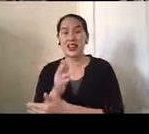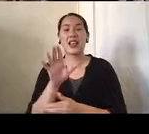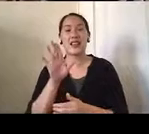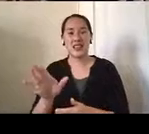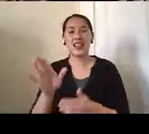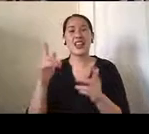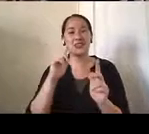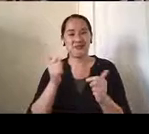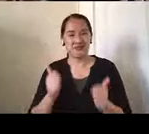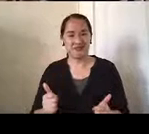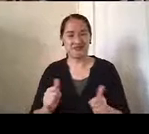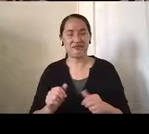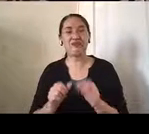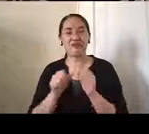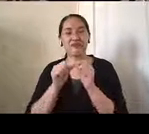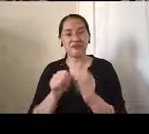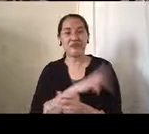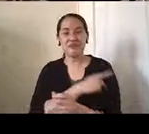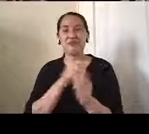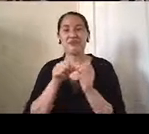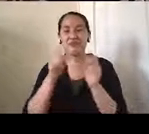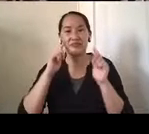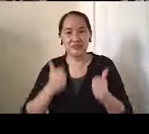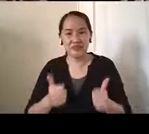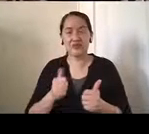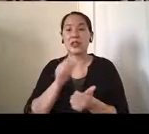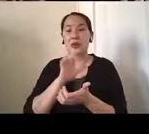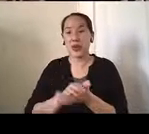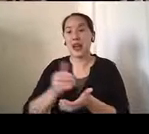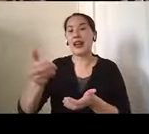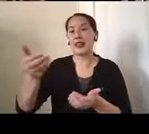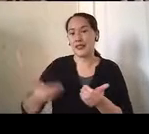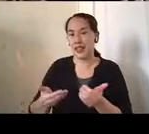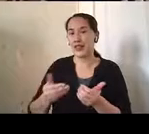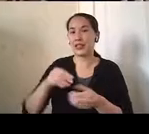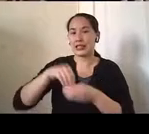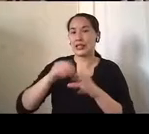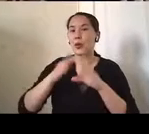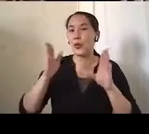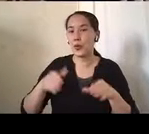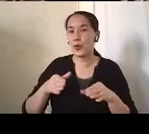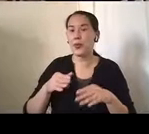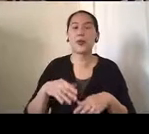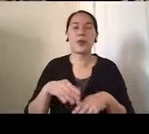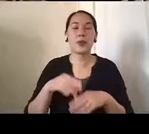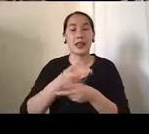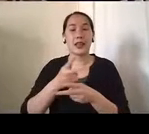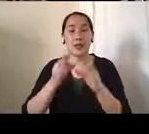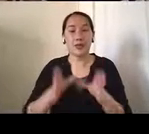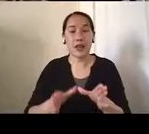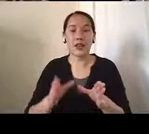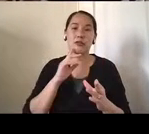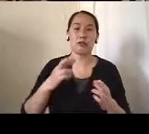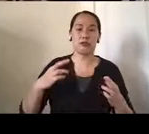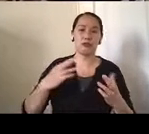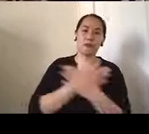activities. His wife, like when I said, began to hire in-home caregivers for help as well as for respite for herself. She